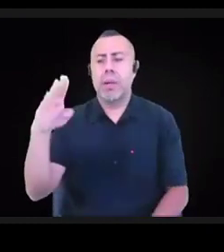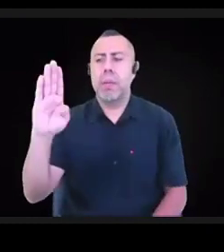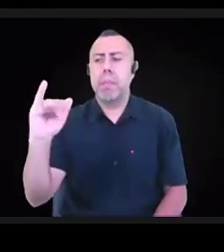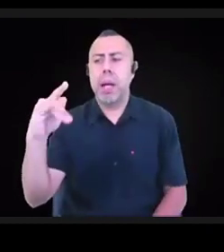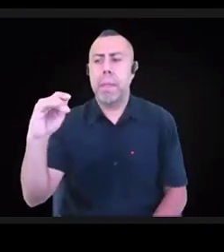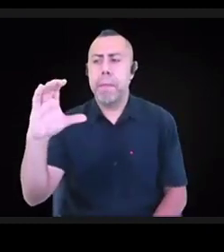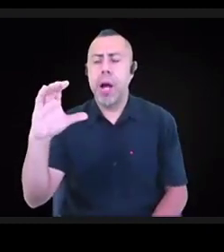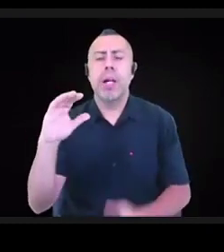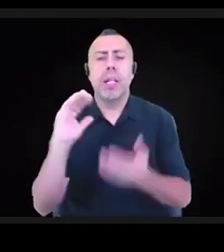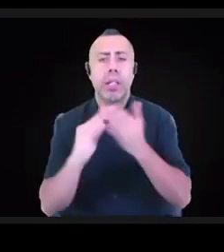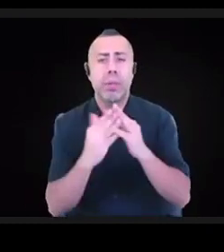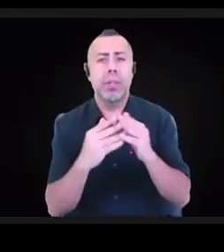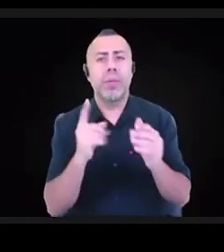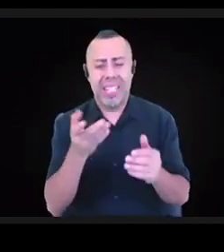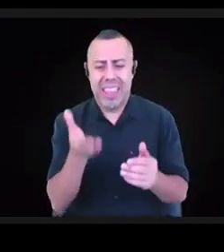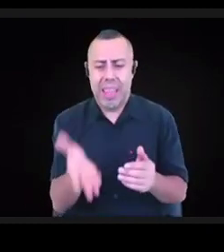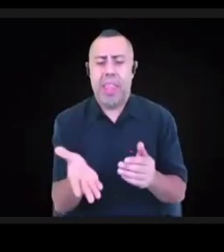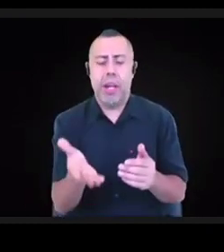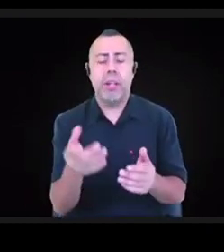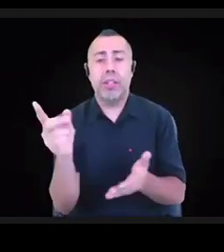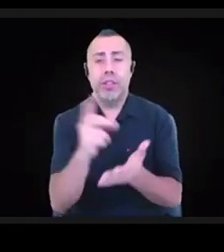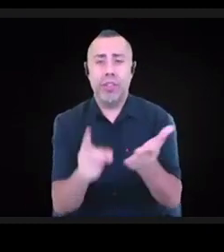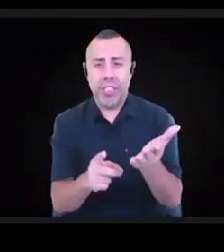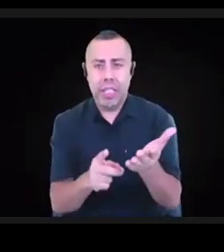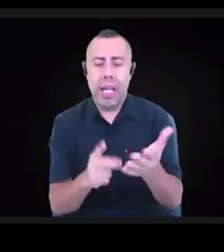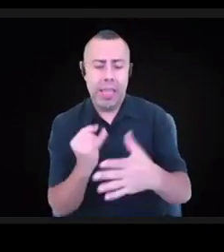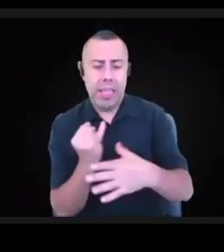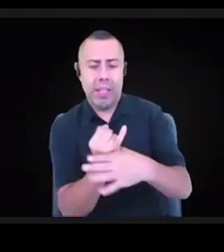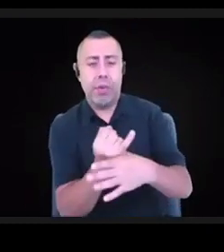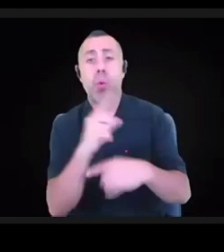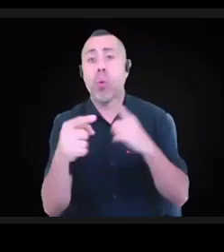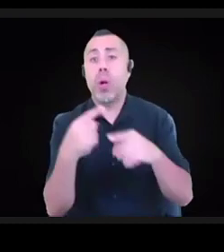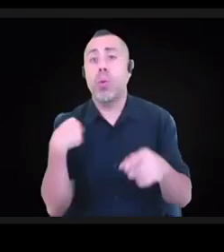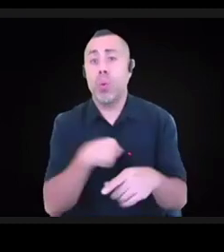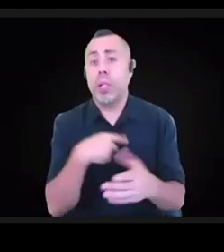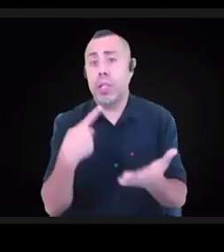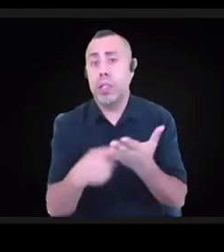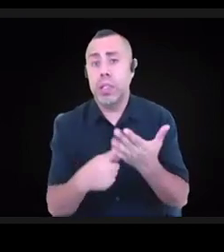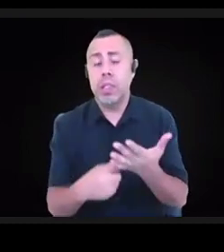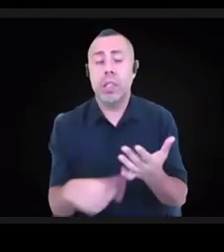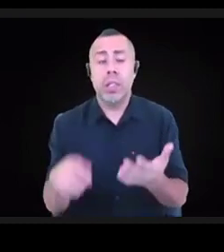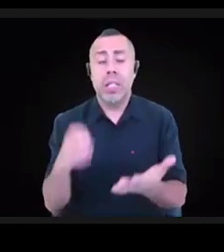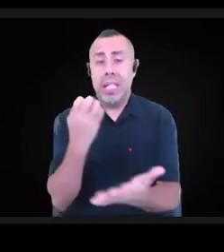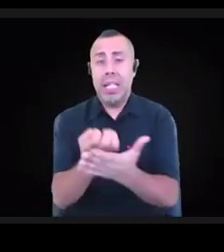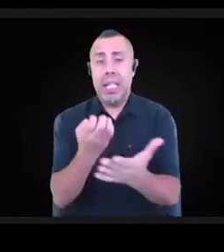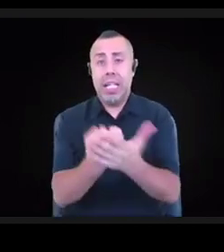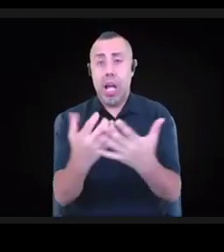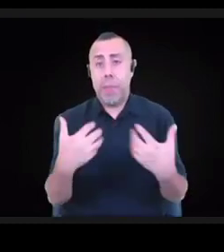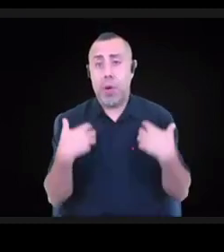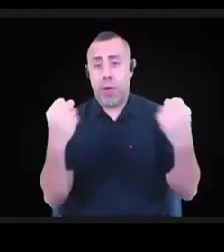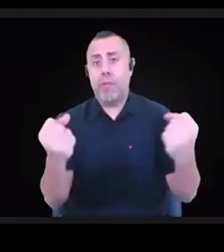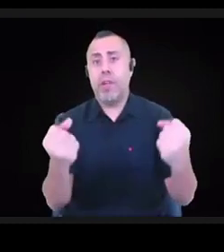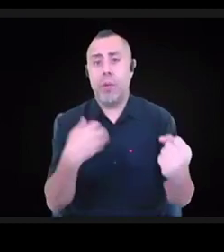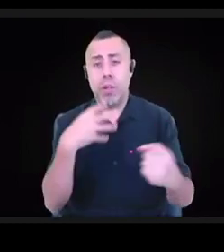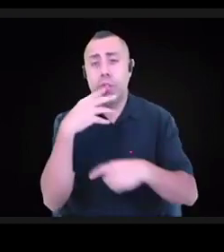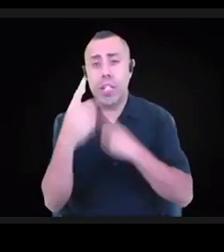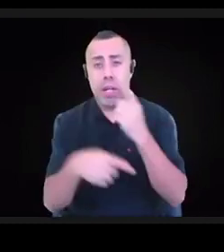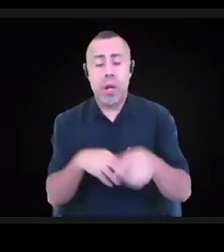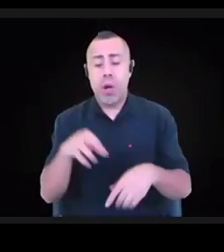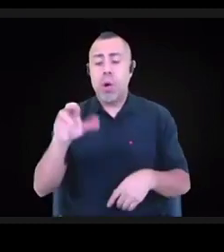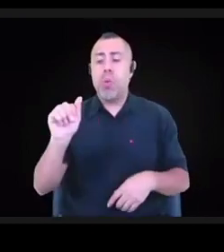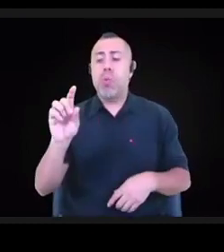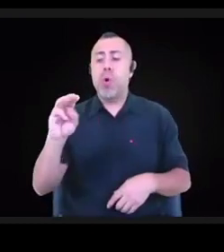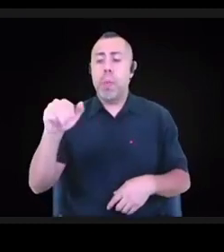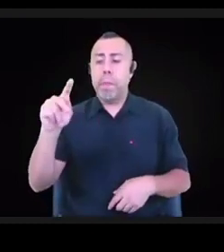When we're talking about an economic recovery, we're looking at the roadmap to an inclusive creative economy that we constructed last year. We're talking about a